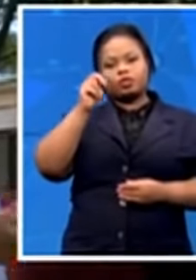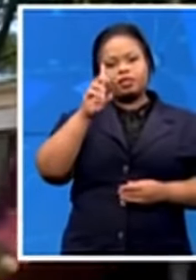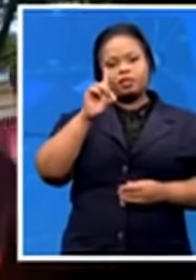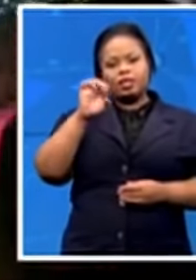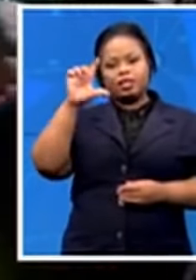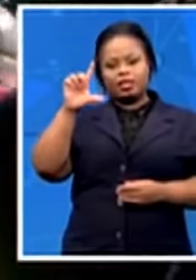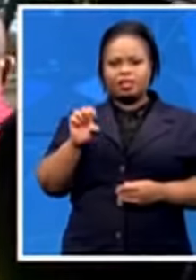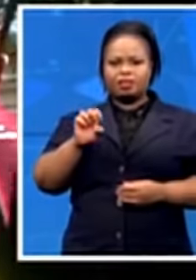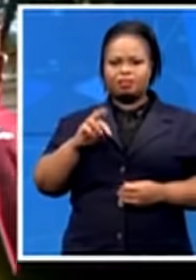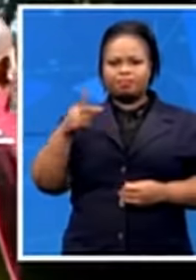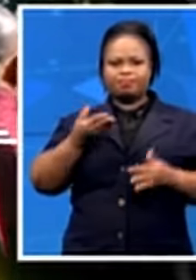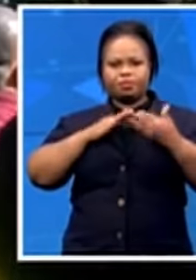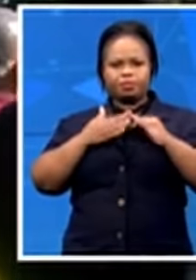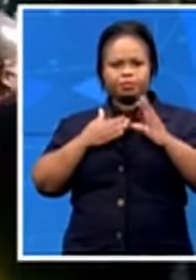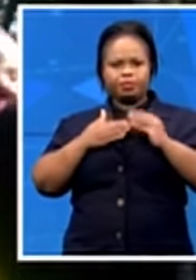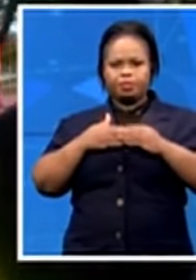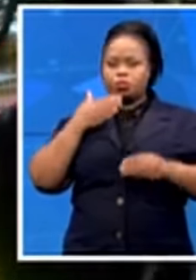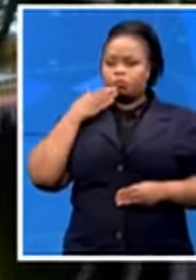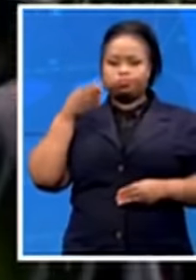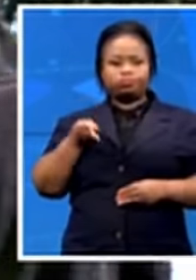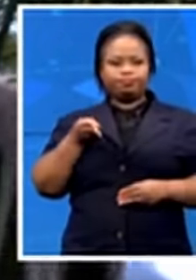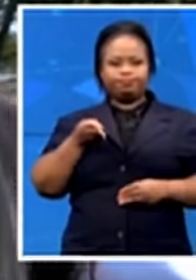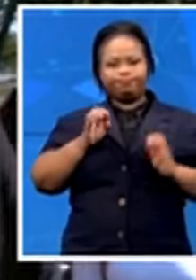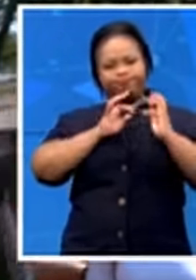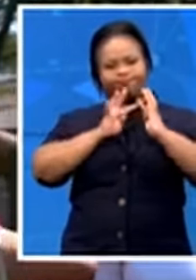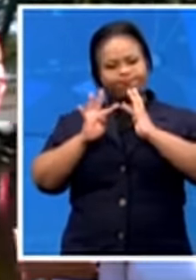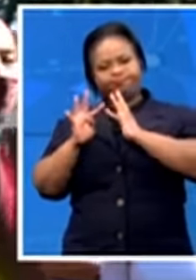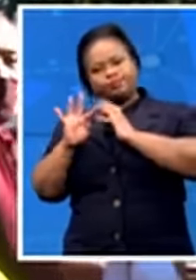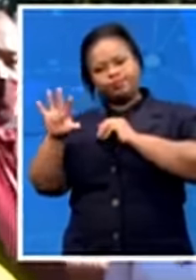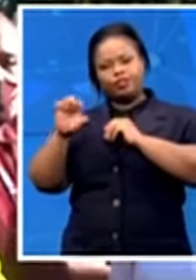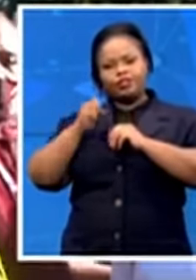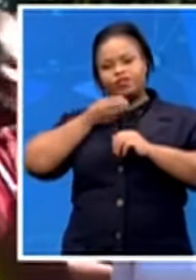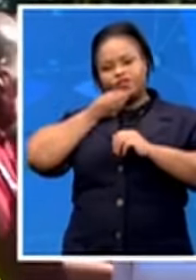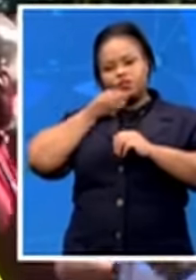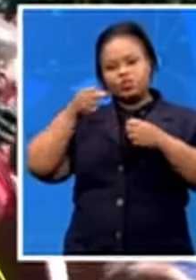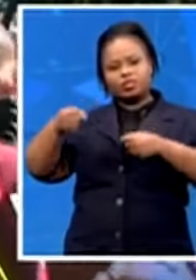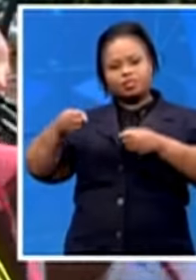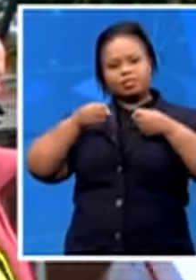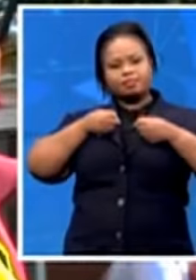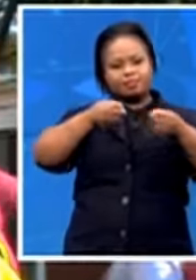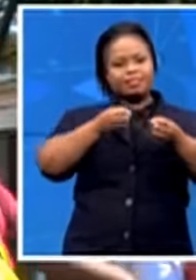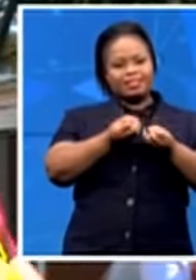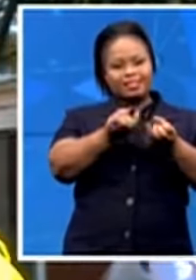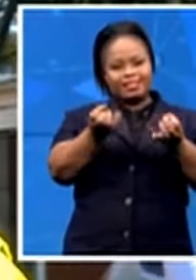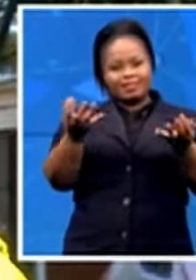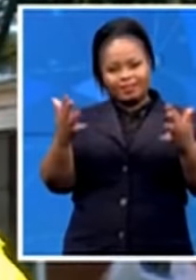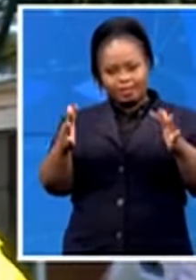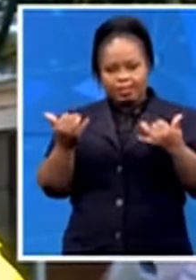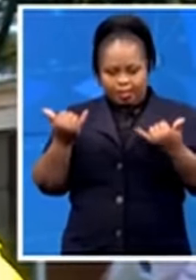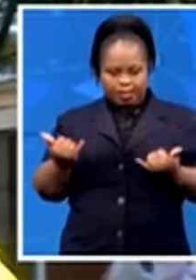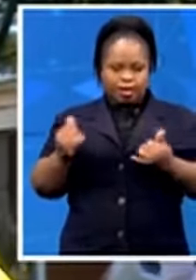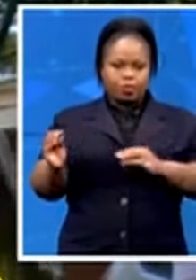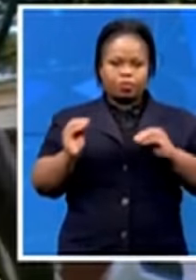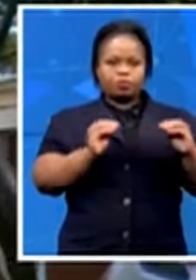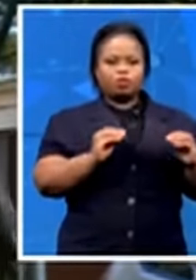getting food parcels. But I can tell you that we left that area now. We are at Emweseni old age,